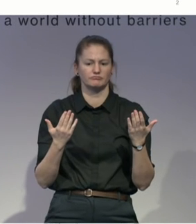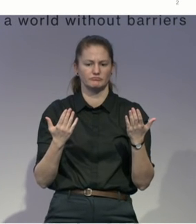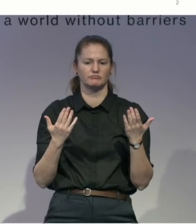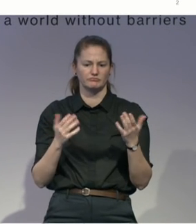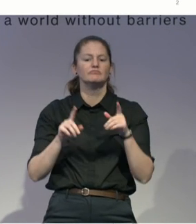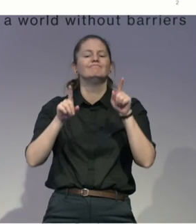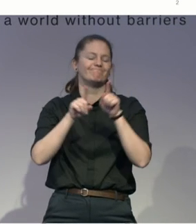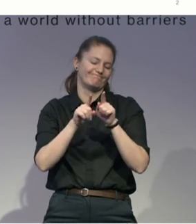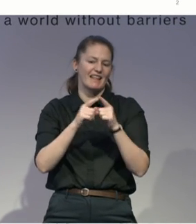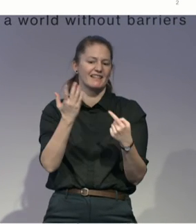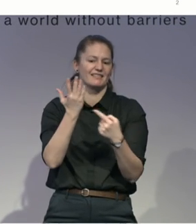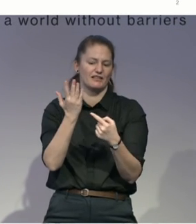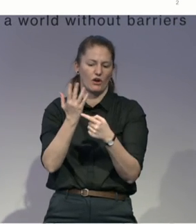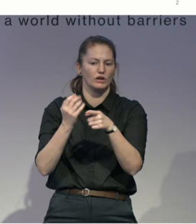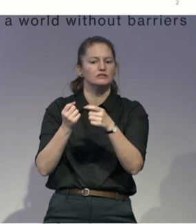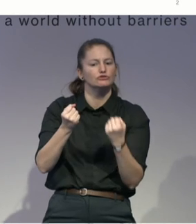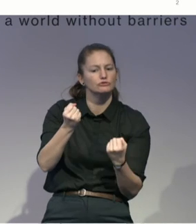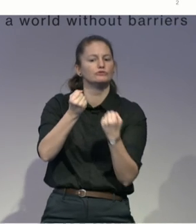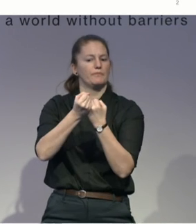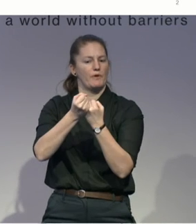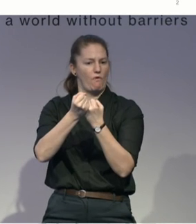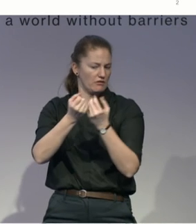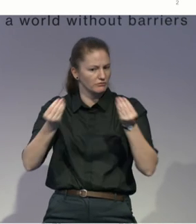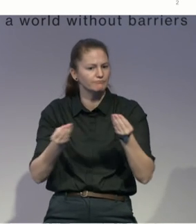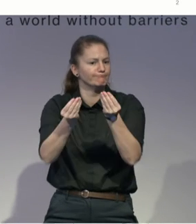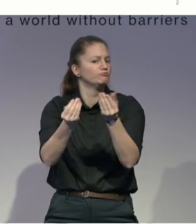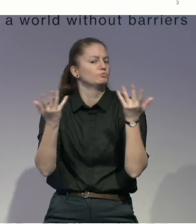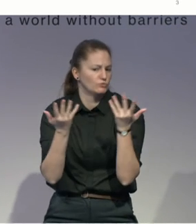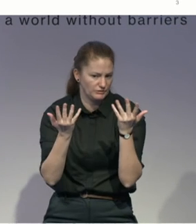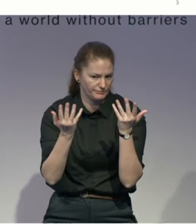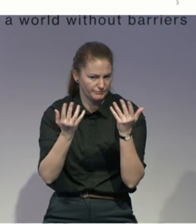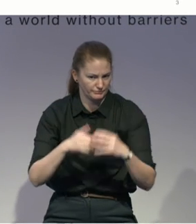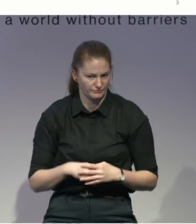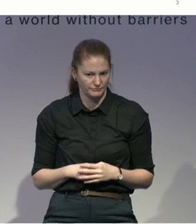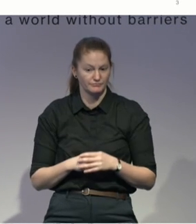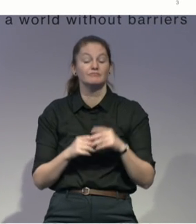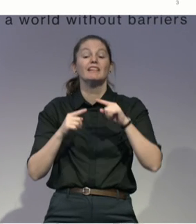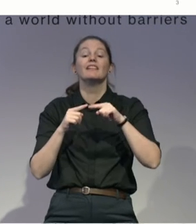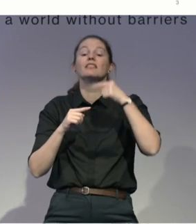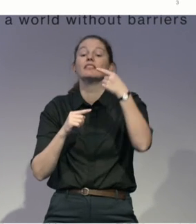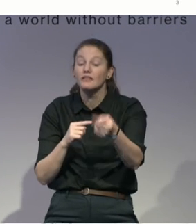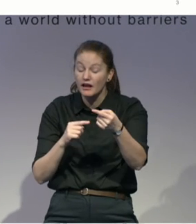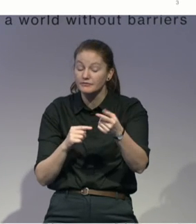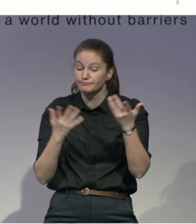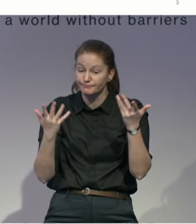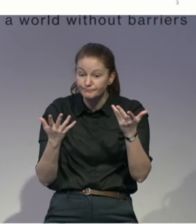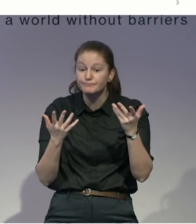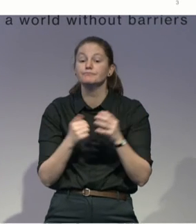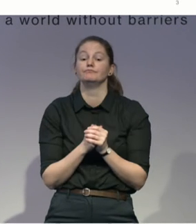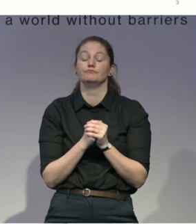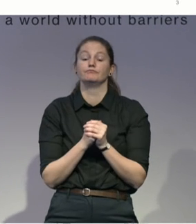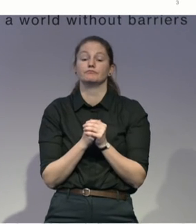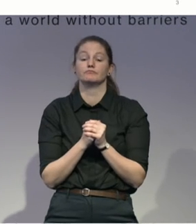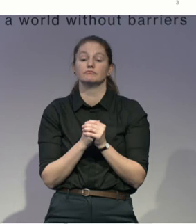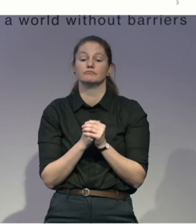And last of all, we'll just share about some of the next steps for TechABA. All right. So first off, I want to share with you a bit more about SG and ABA.